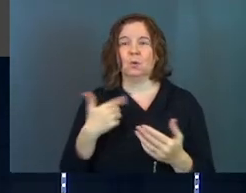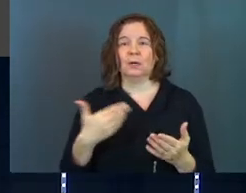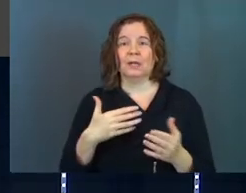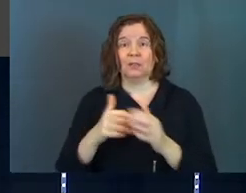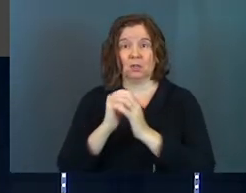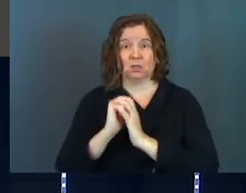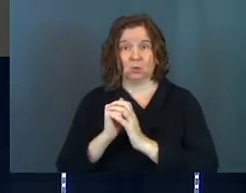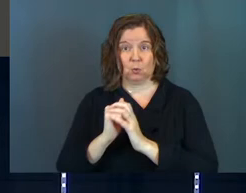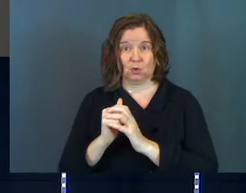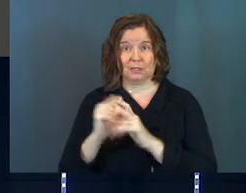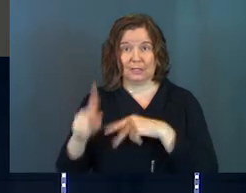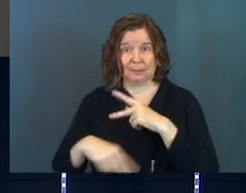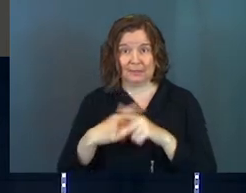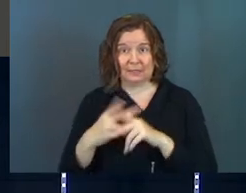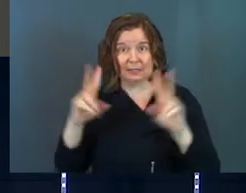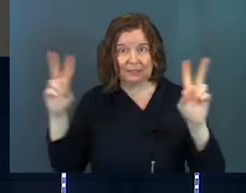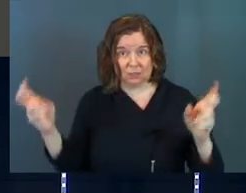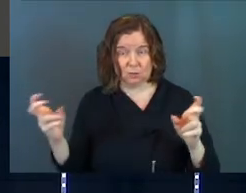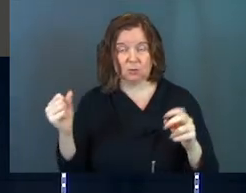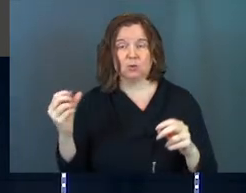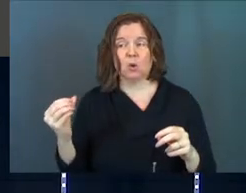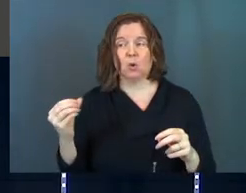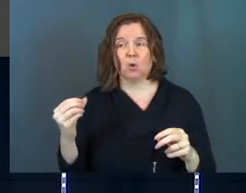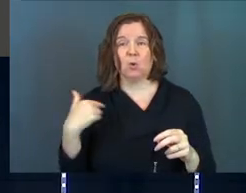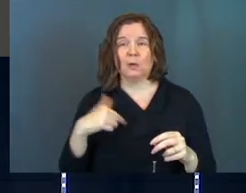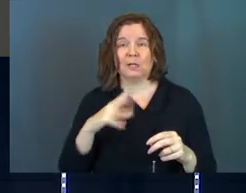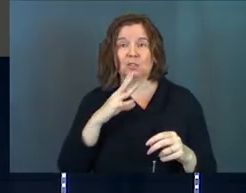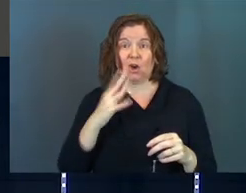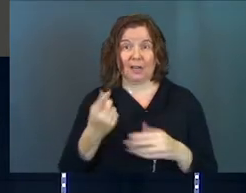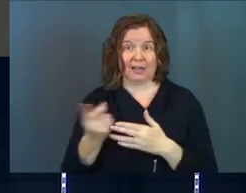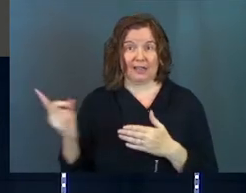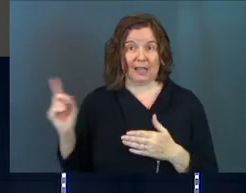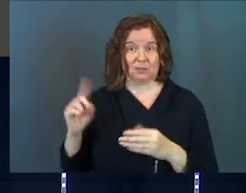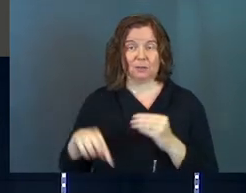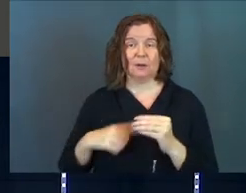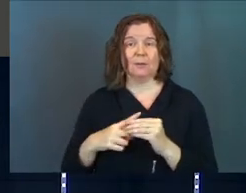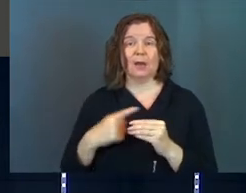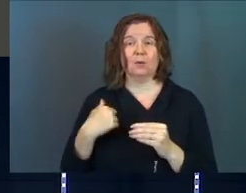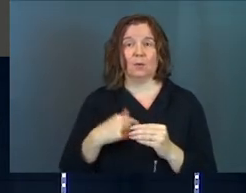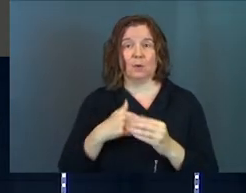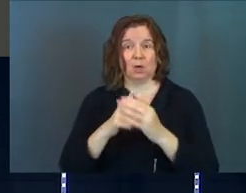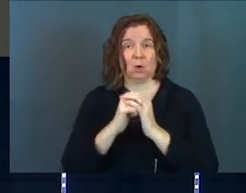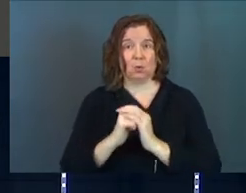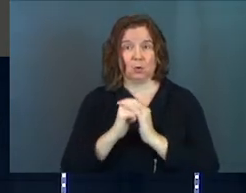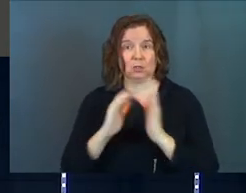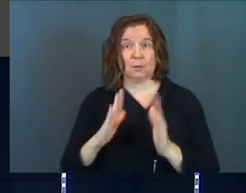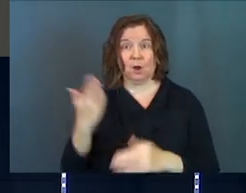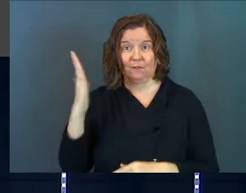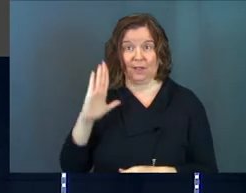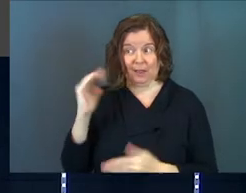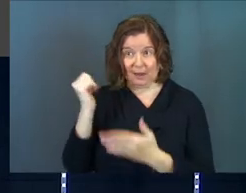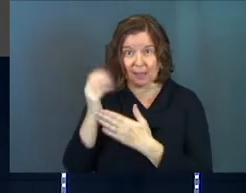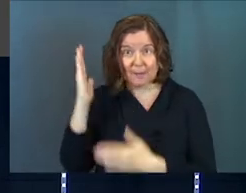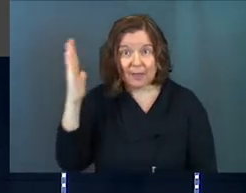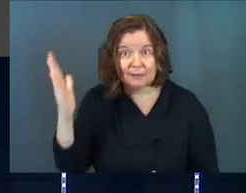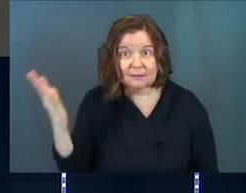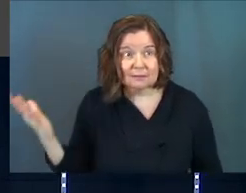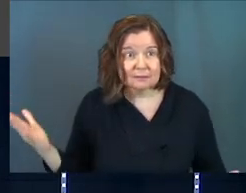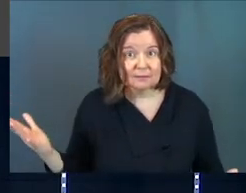we're in this worship series. So we talked last week about the fact that we're worshipers of God. Amen?